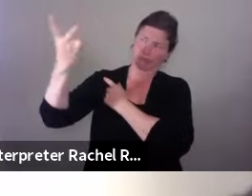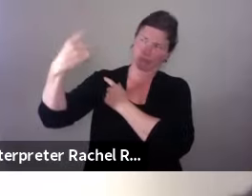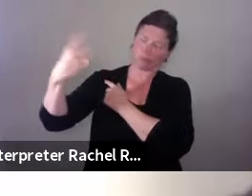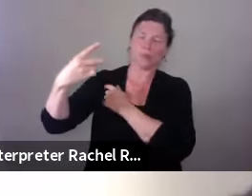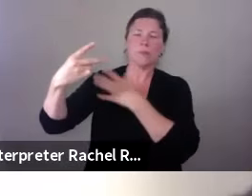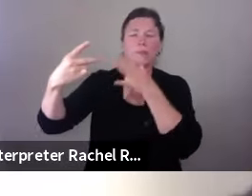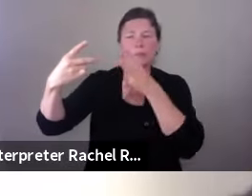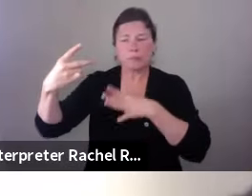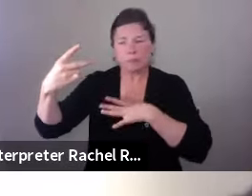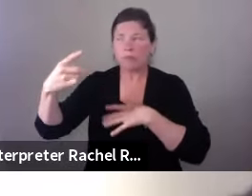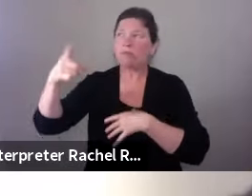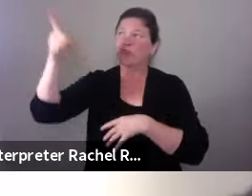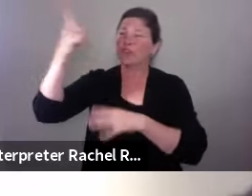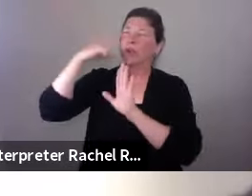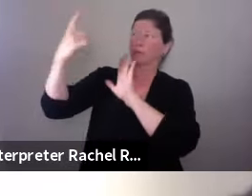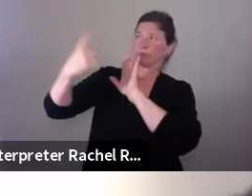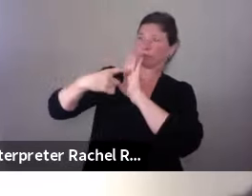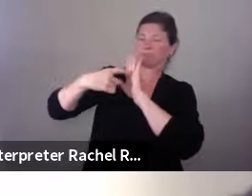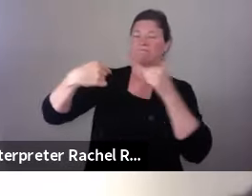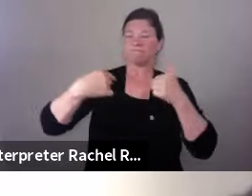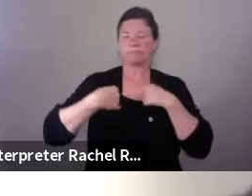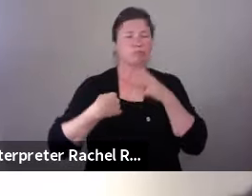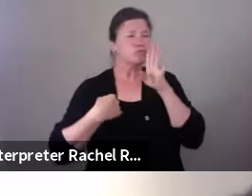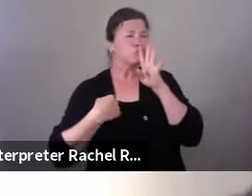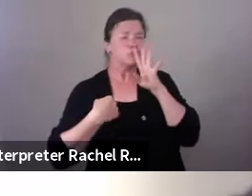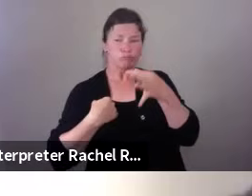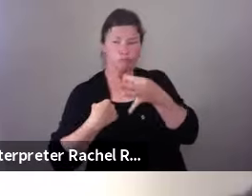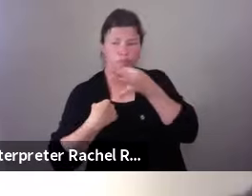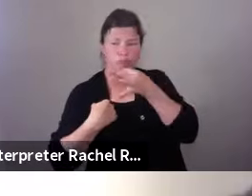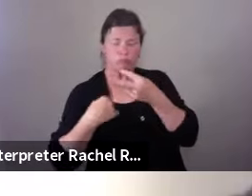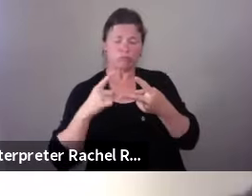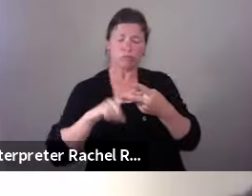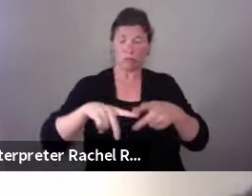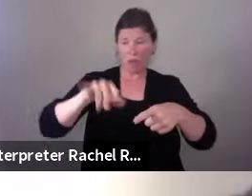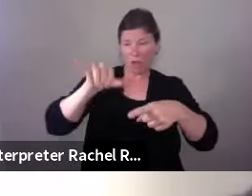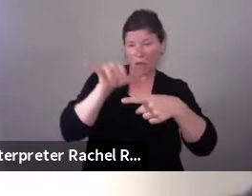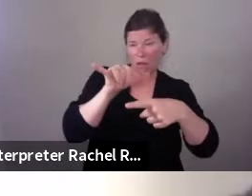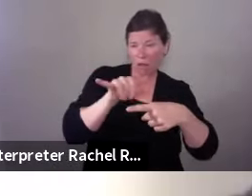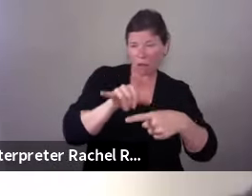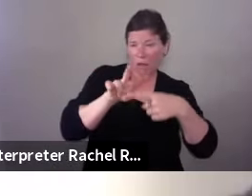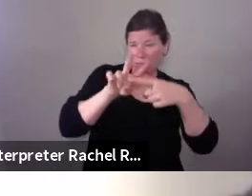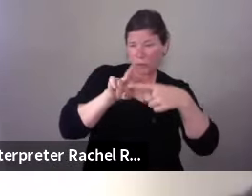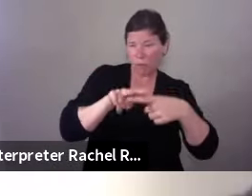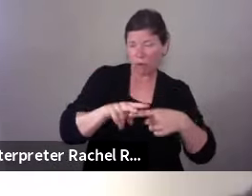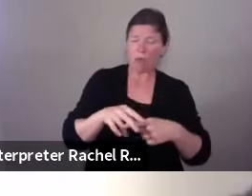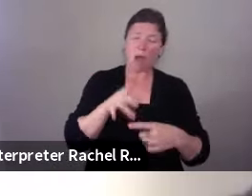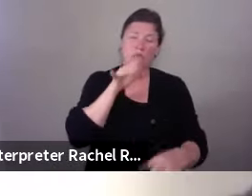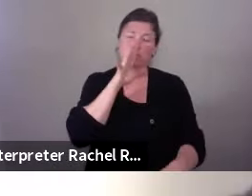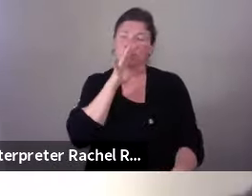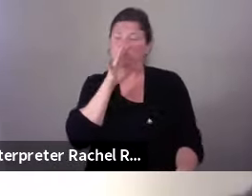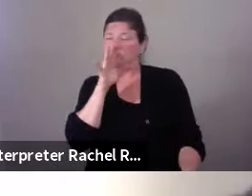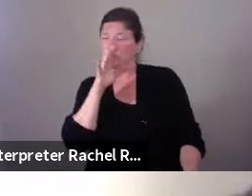that I was a good speaker, verbally, anyone. I had a good verbal vocabulary. I may have a,